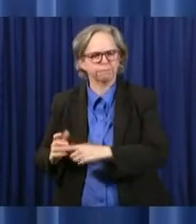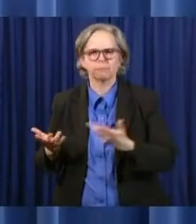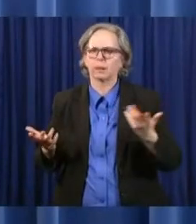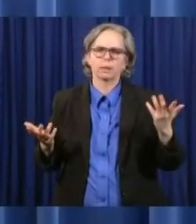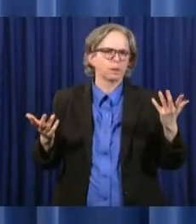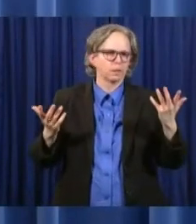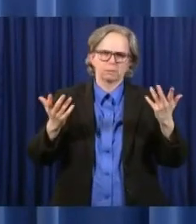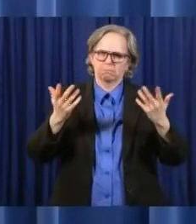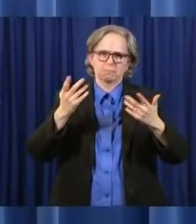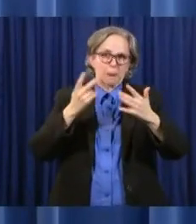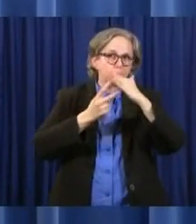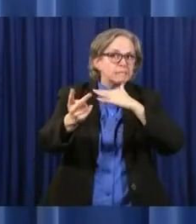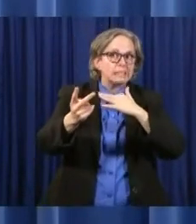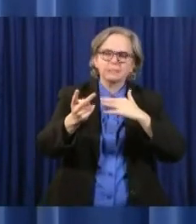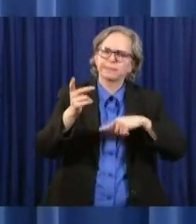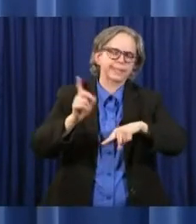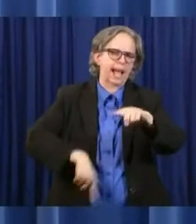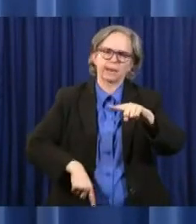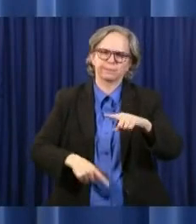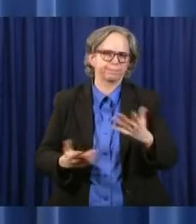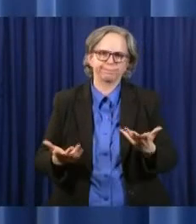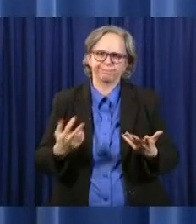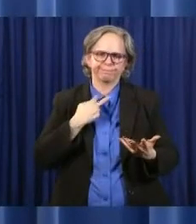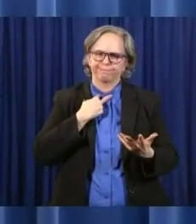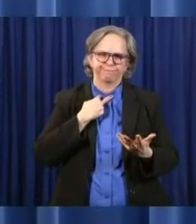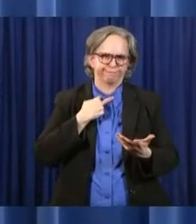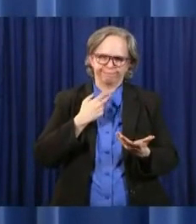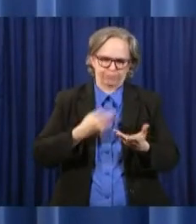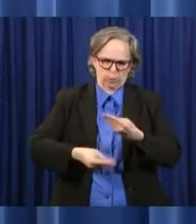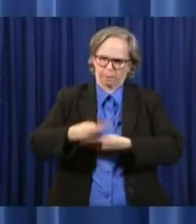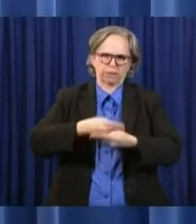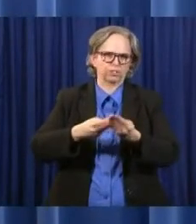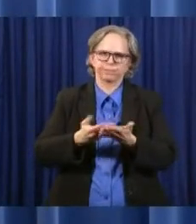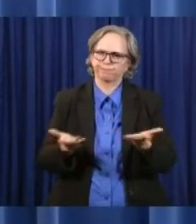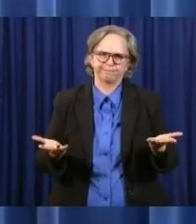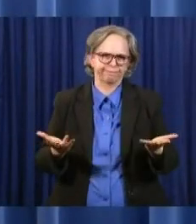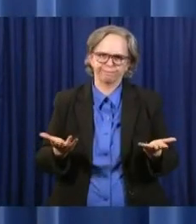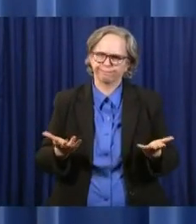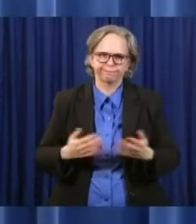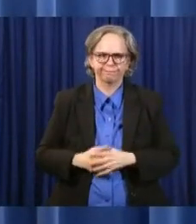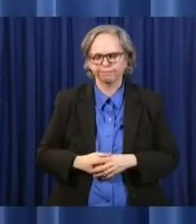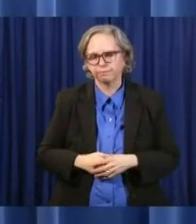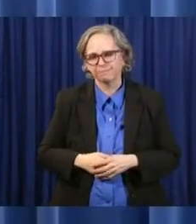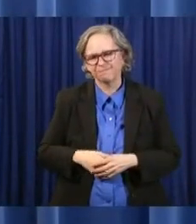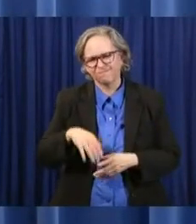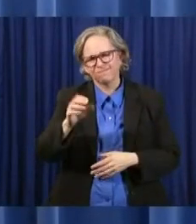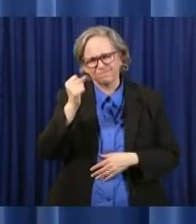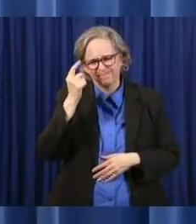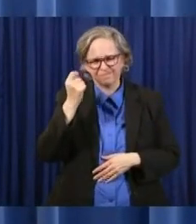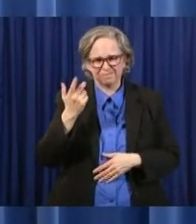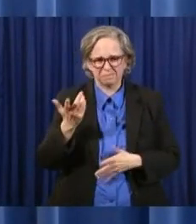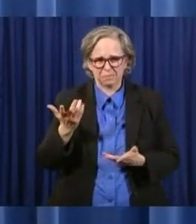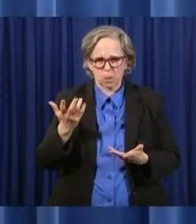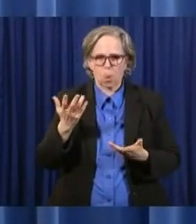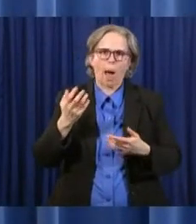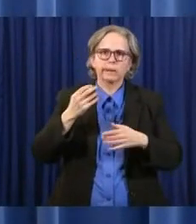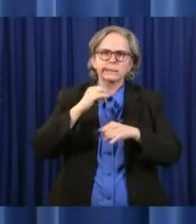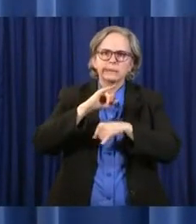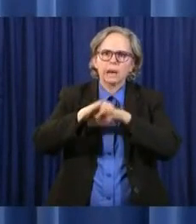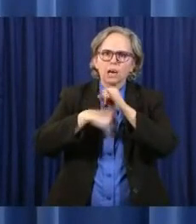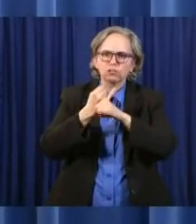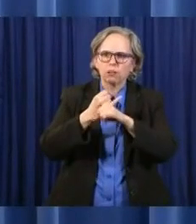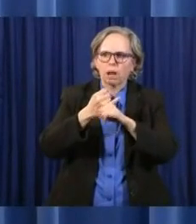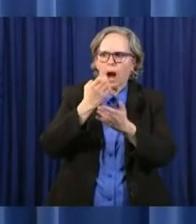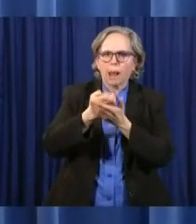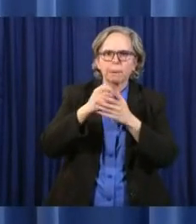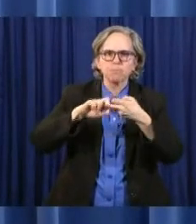reliable predictions, because we don't know where this economy is going. And we are, obviously, an international economy as well as a national economy. So